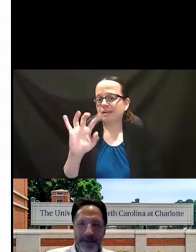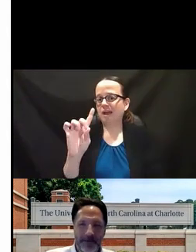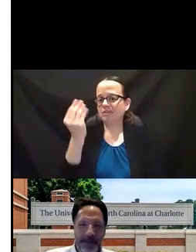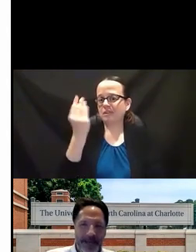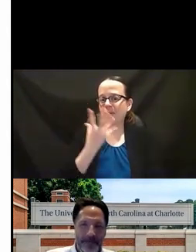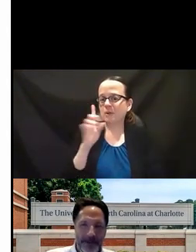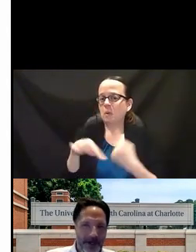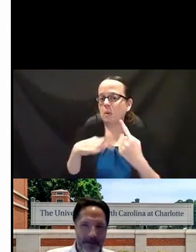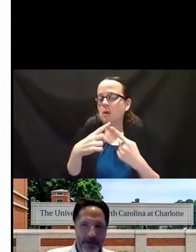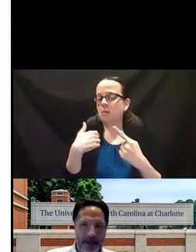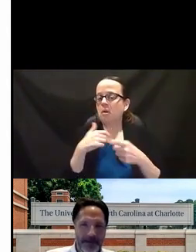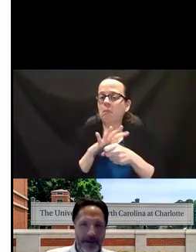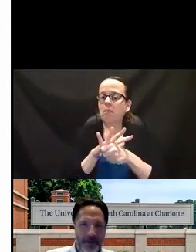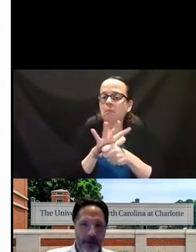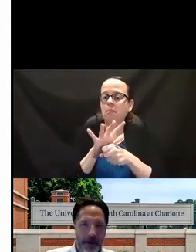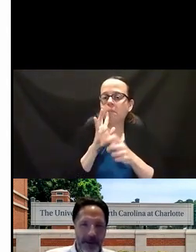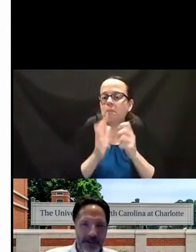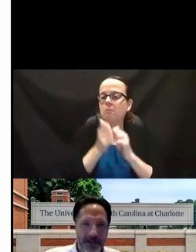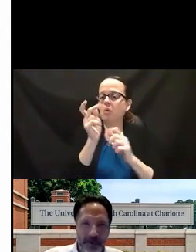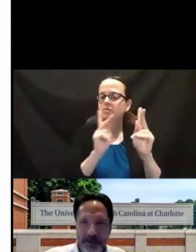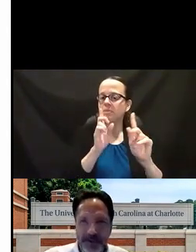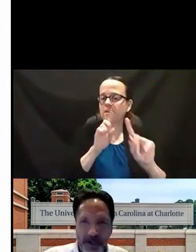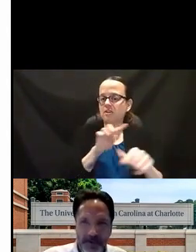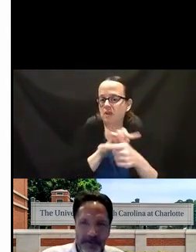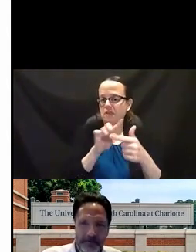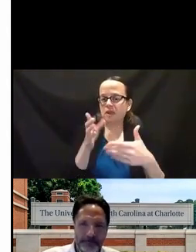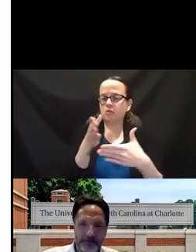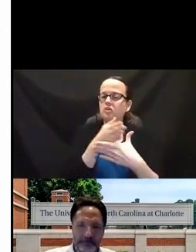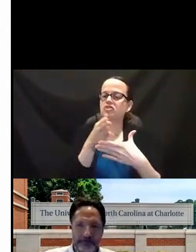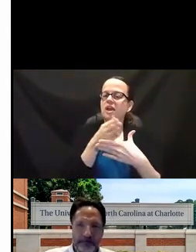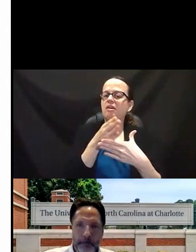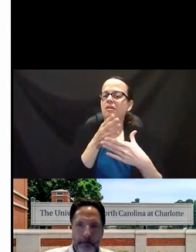we kind of have had a majority of you answer. And we'll go ahead and share those results.